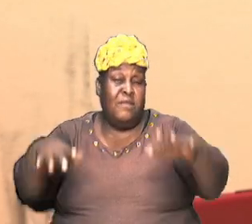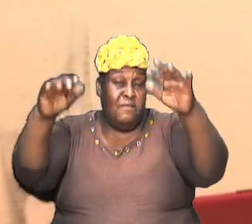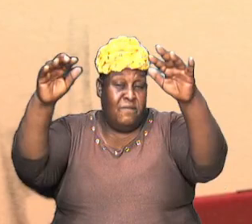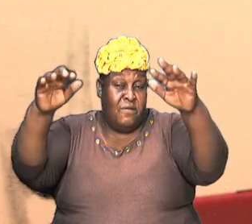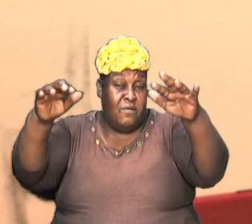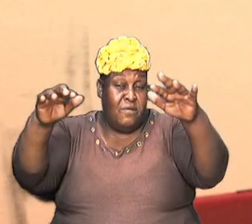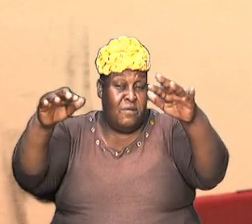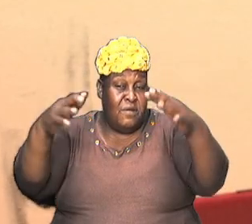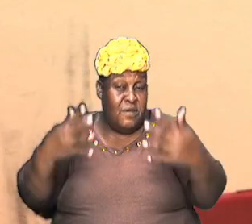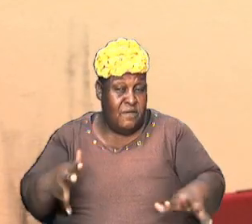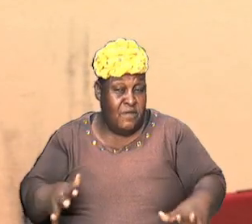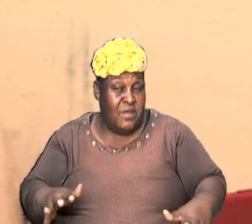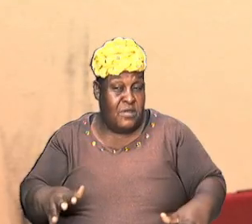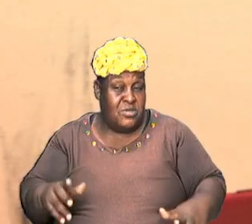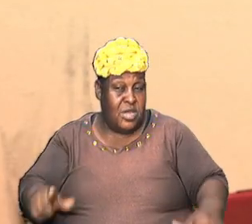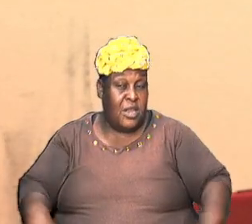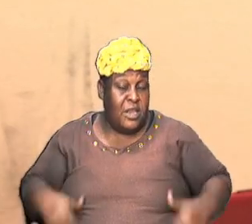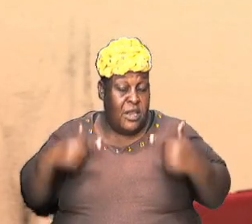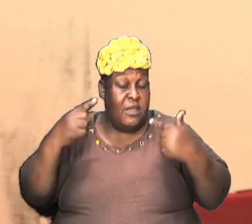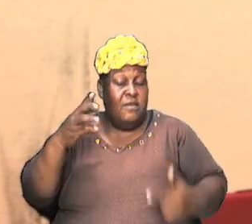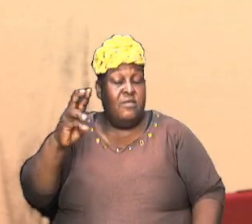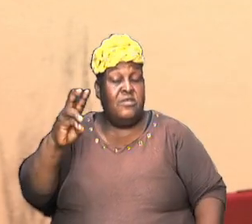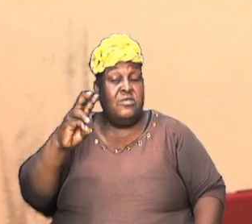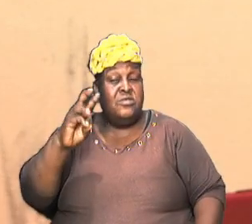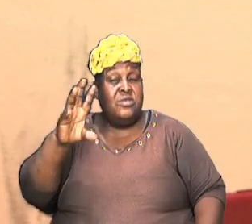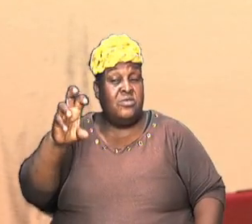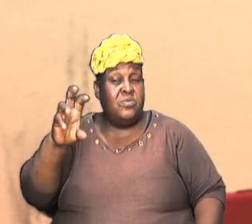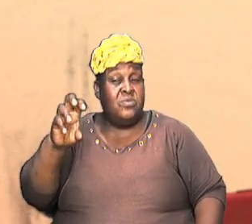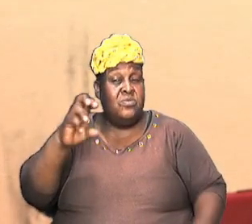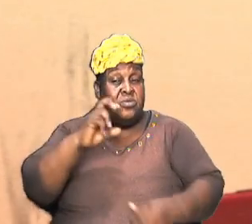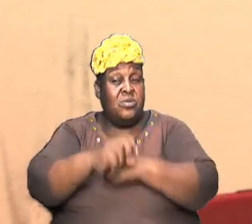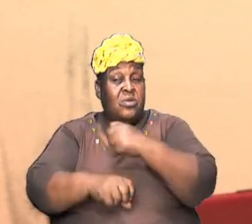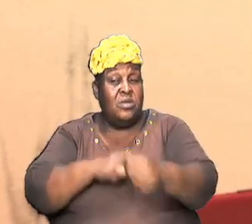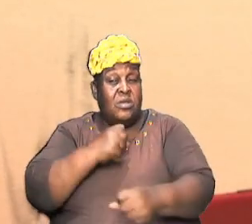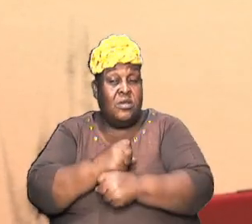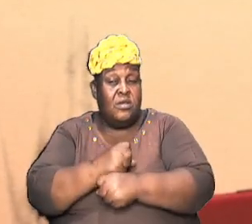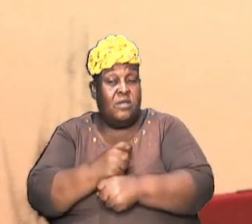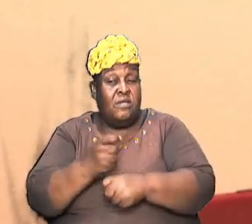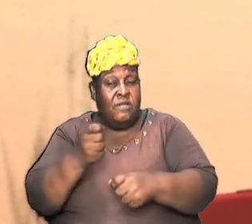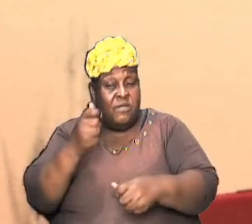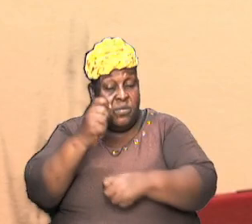years and within a few years after the flood